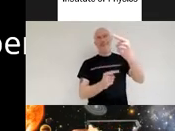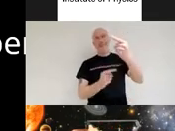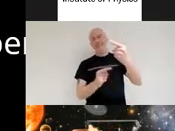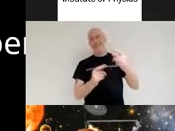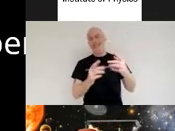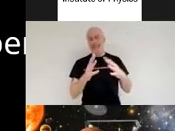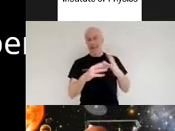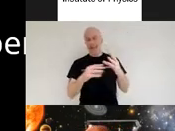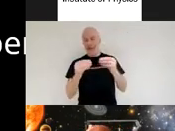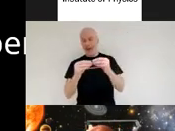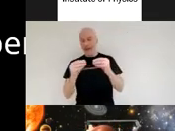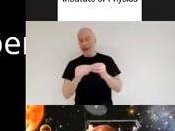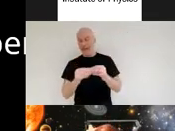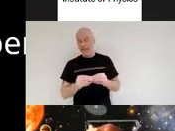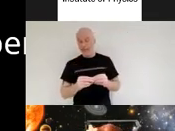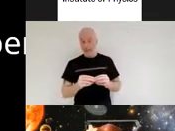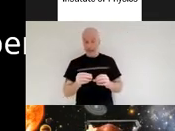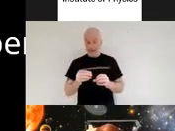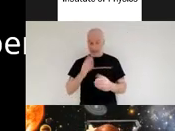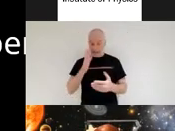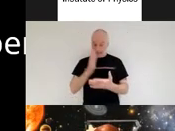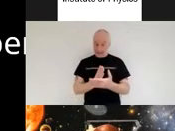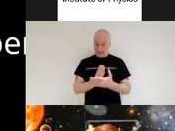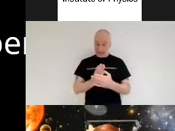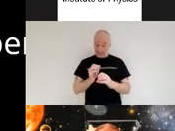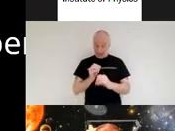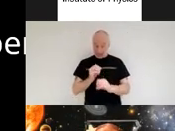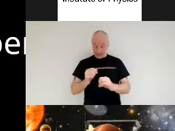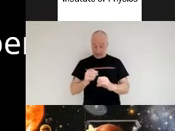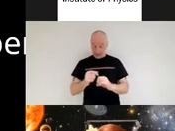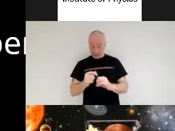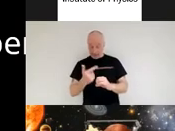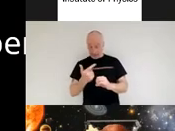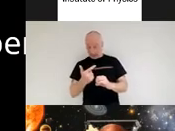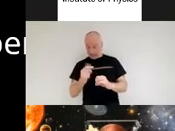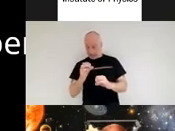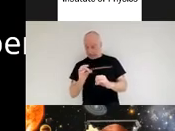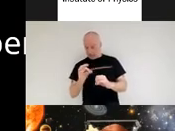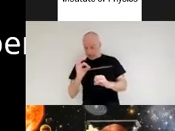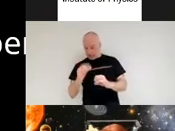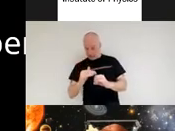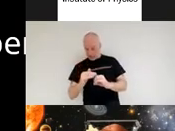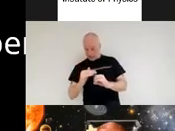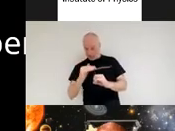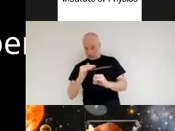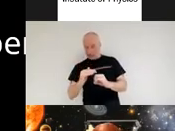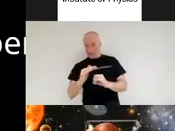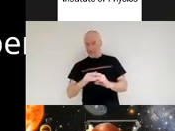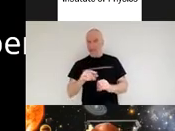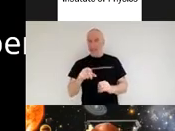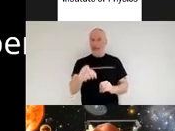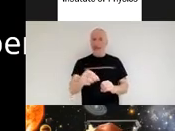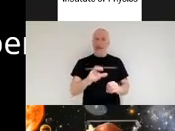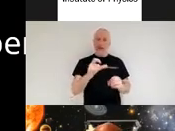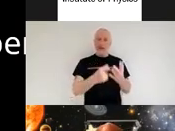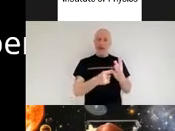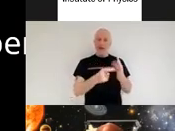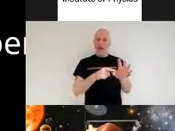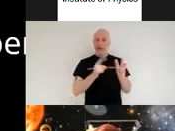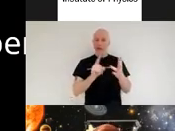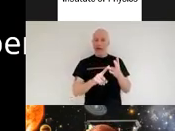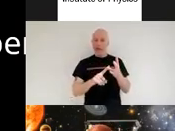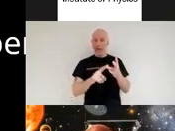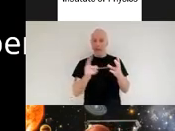to just seven degrees above absolute zero it's got an awesome piece of technology called a cryo cooler which is basically